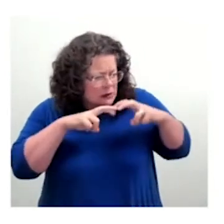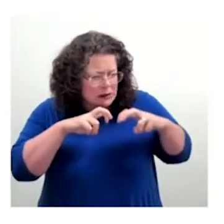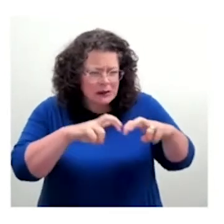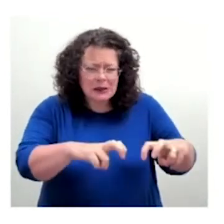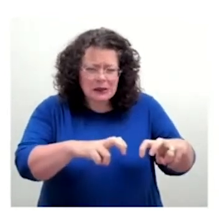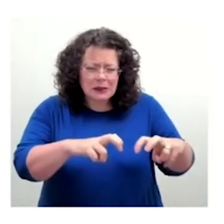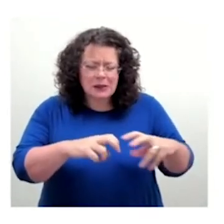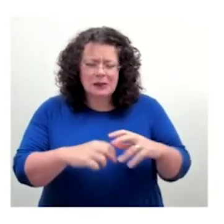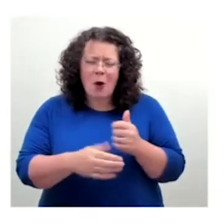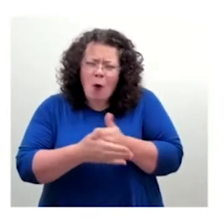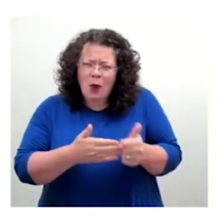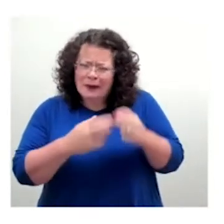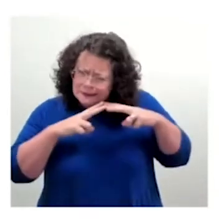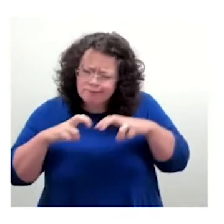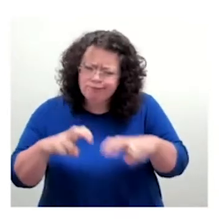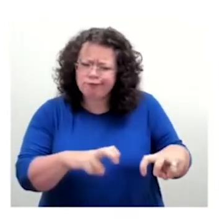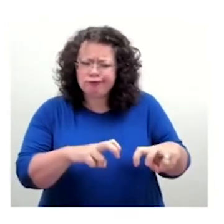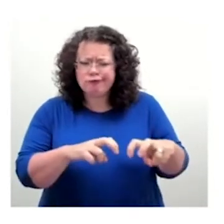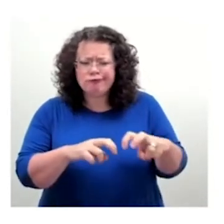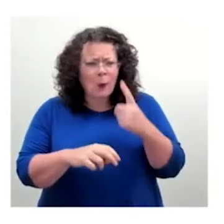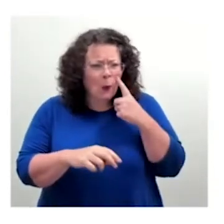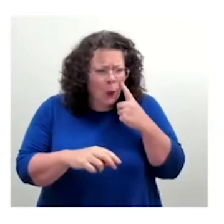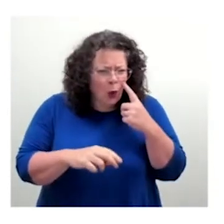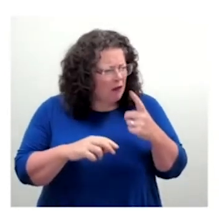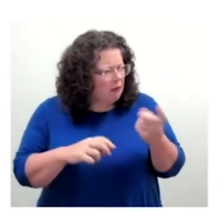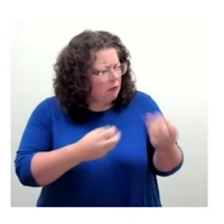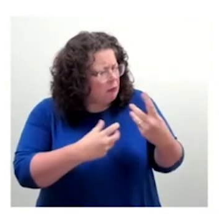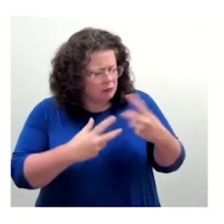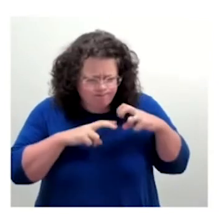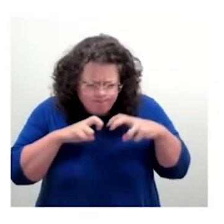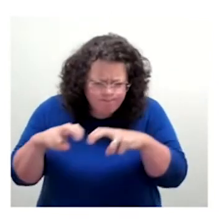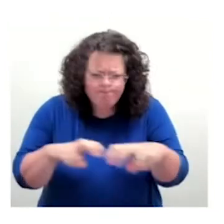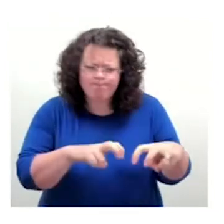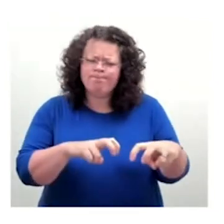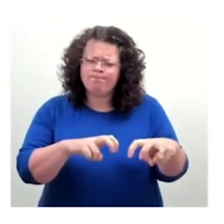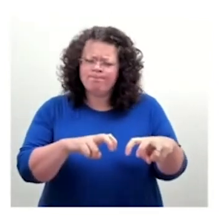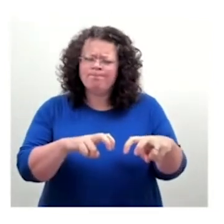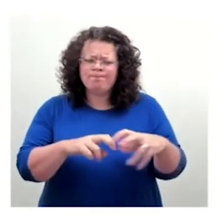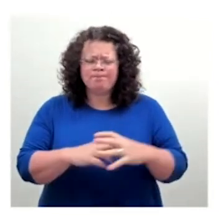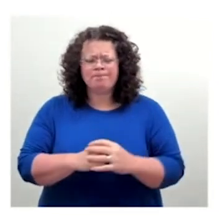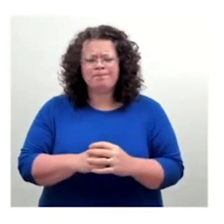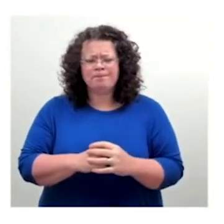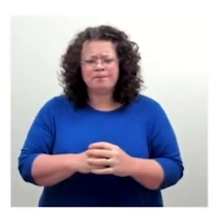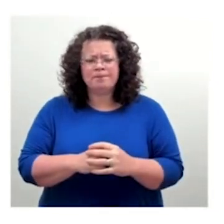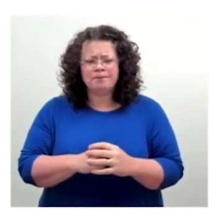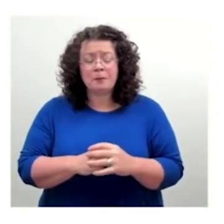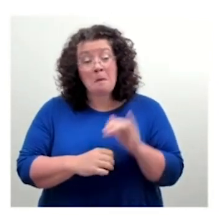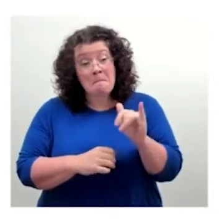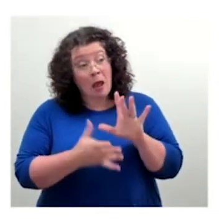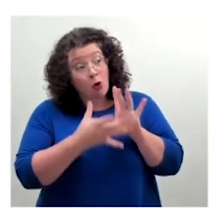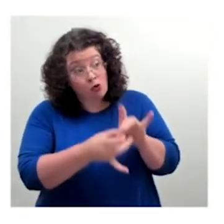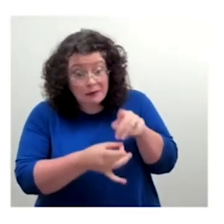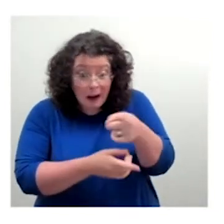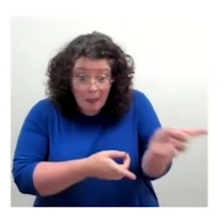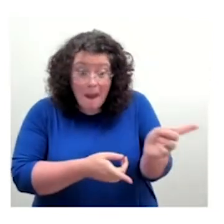we have a look, we may contact them, we may have a look into the issue. And sometimes it can be either way. And it's either opinion or an actual thing. If it's an